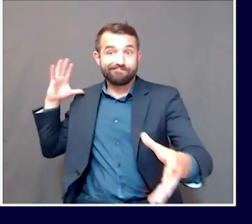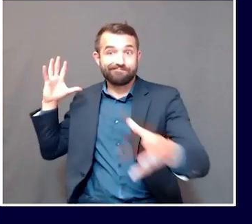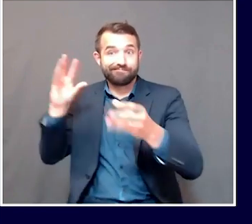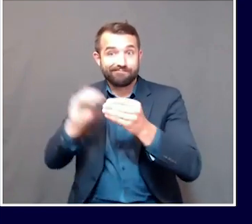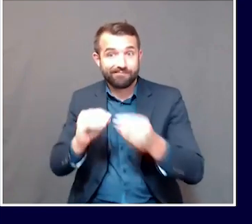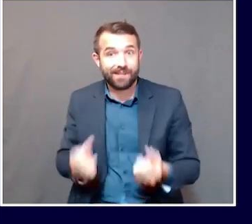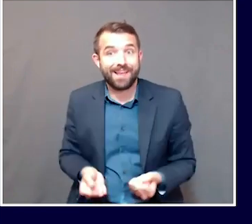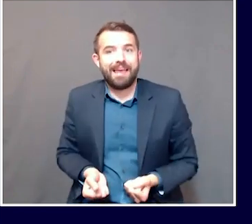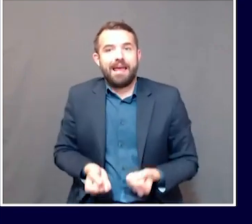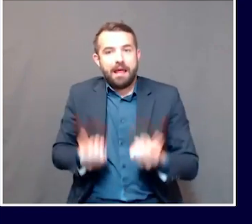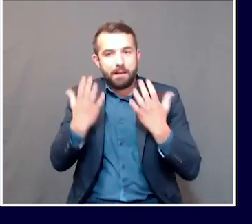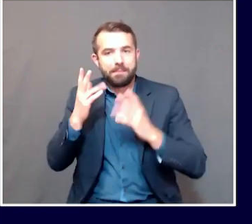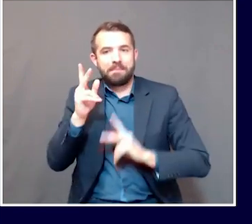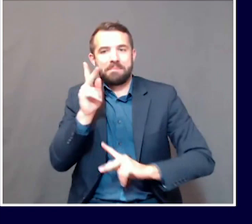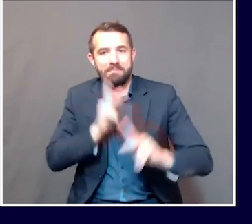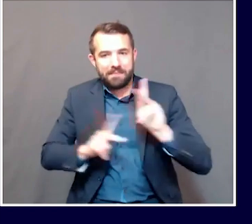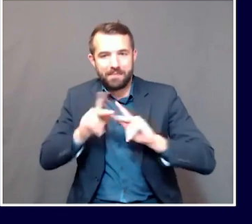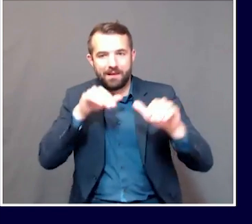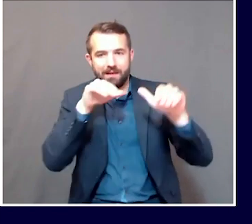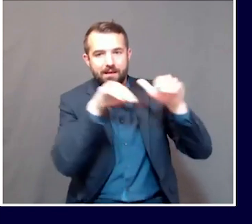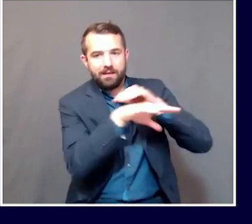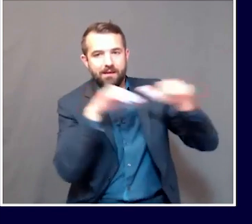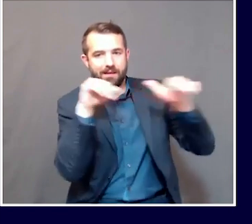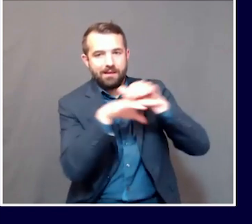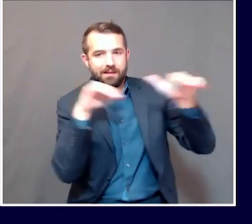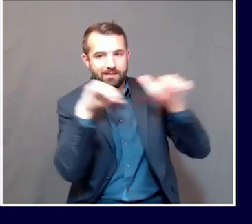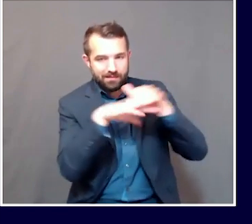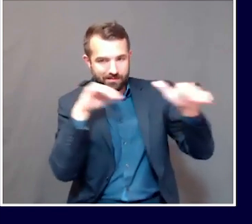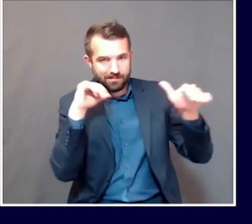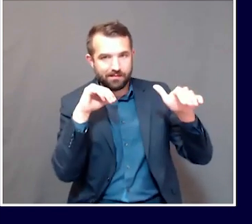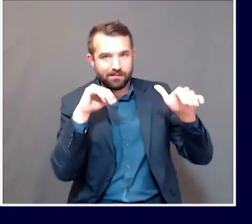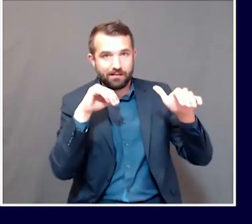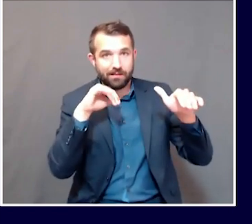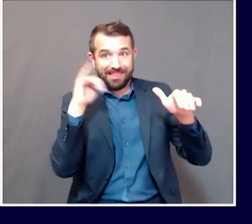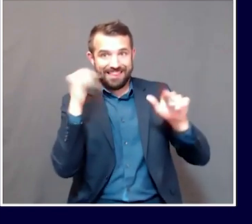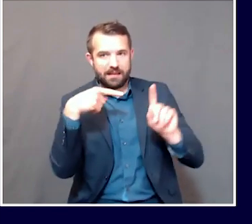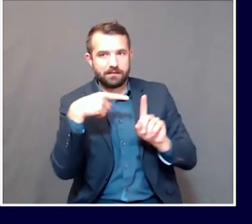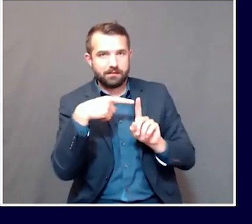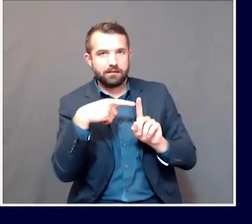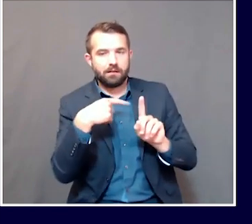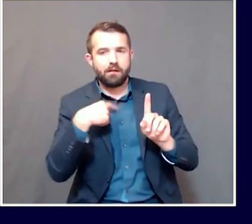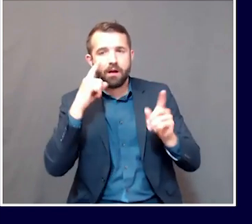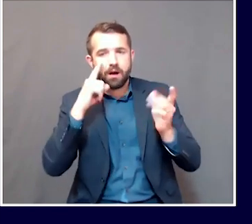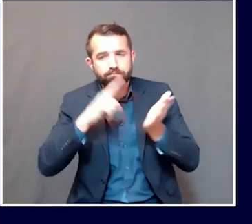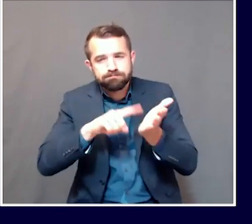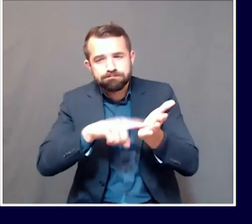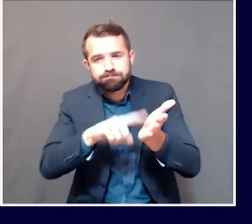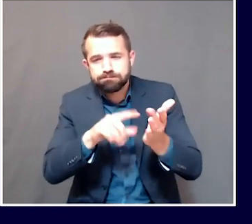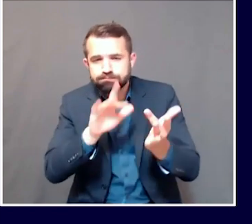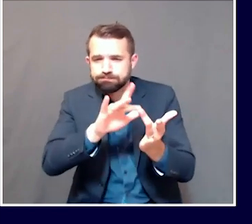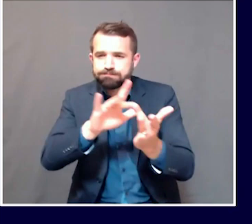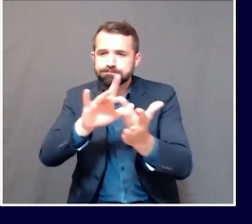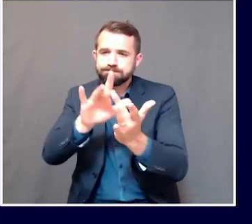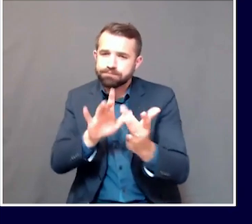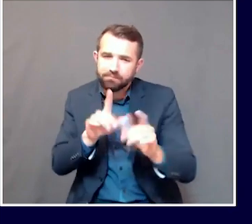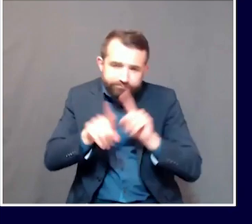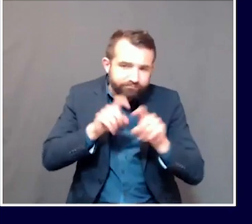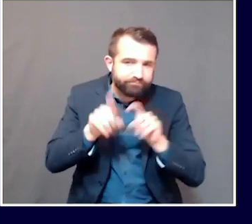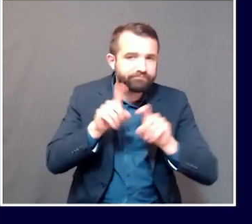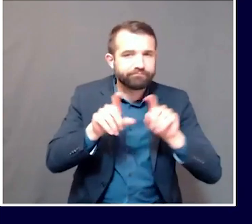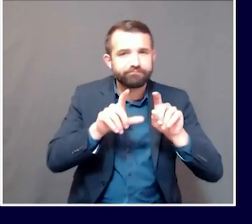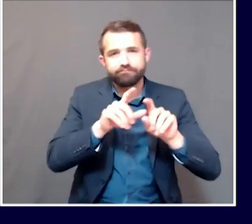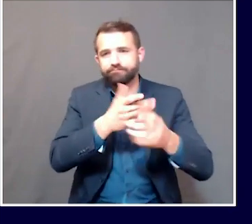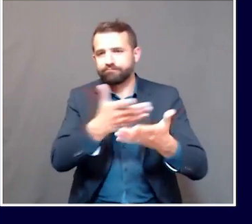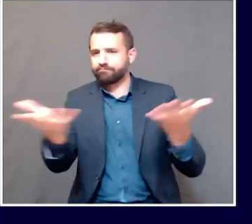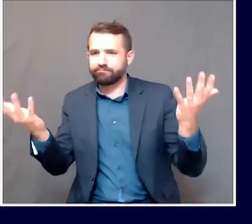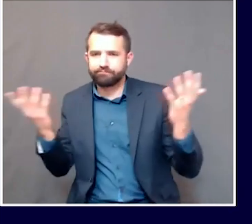is a result of looking back and talking to folks as our case investigators and contact tracers make contact with